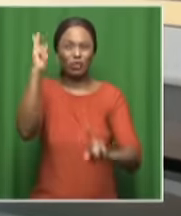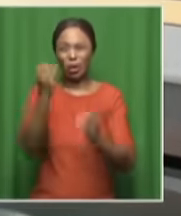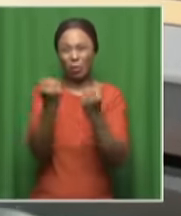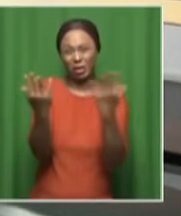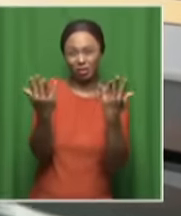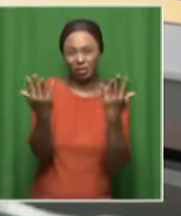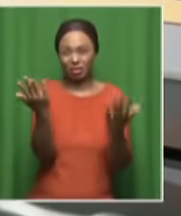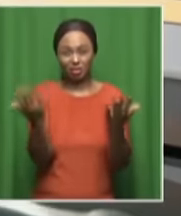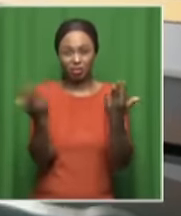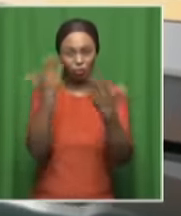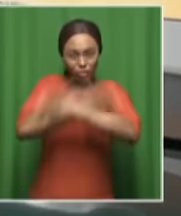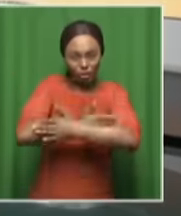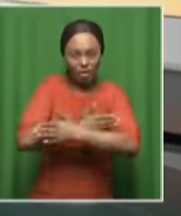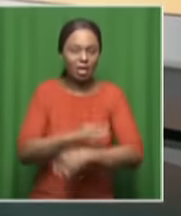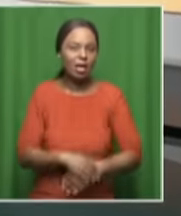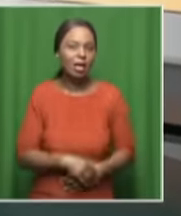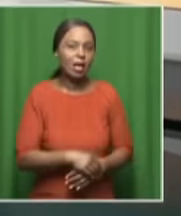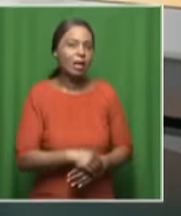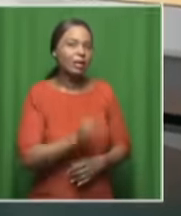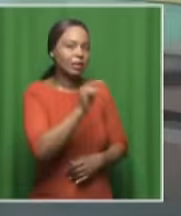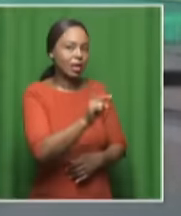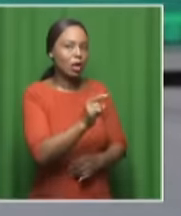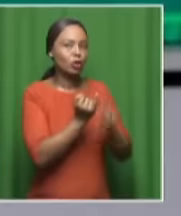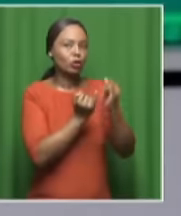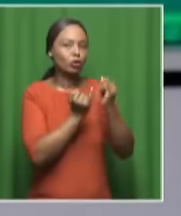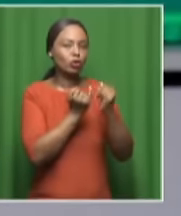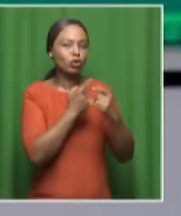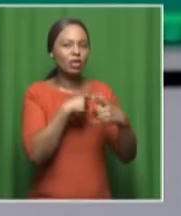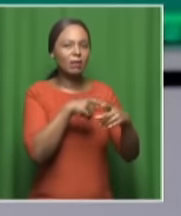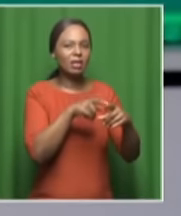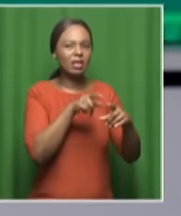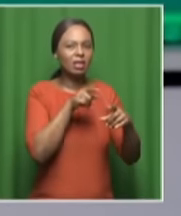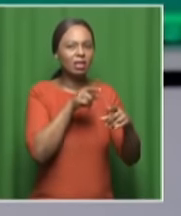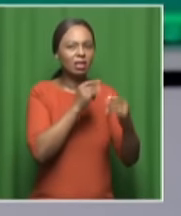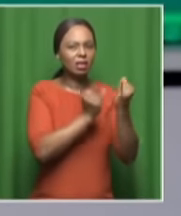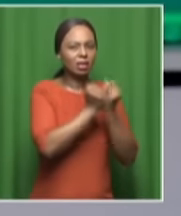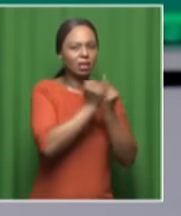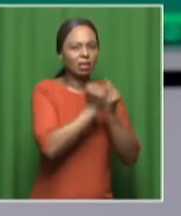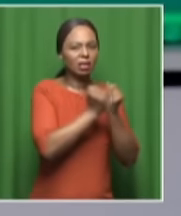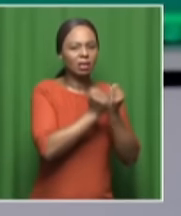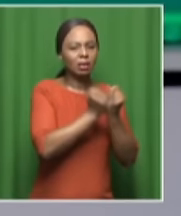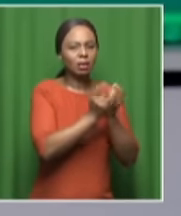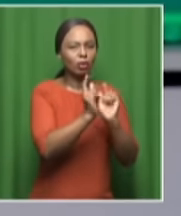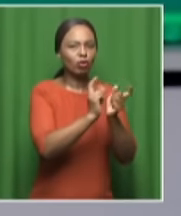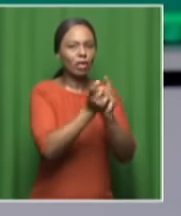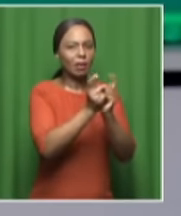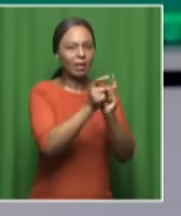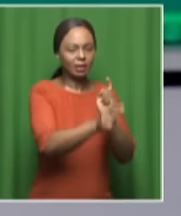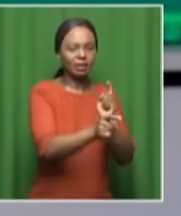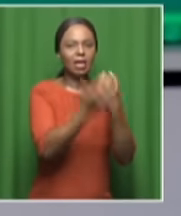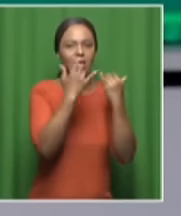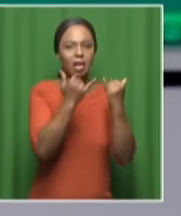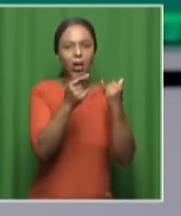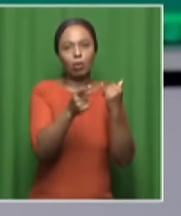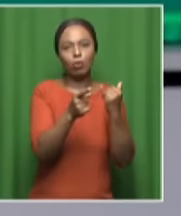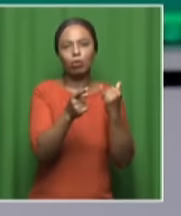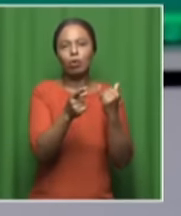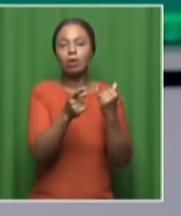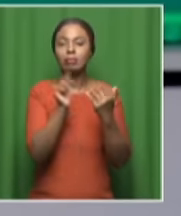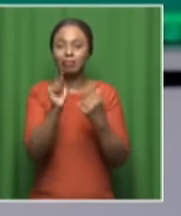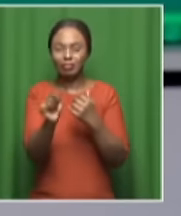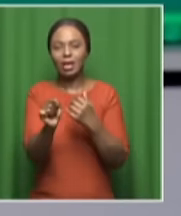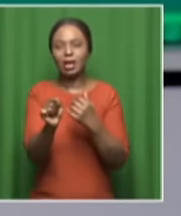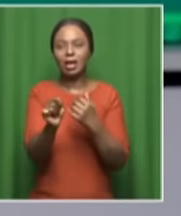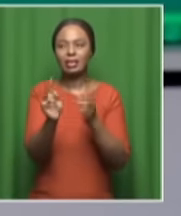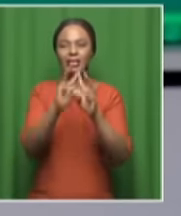tournament football is different to league football. It's on the day. Your form is very important. Also, you must understand it's the mentality that wins you